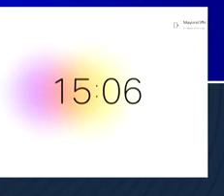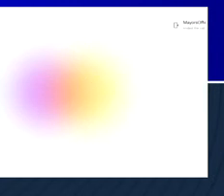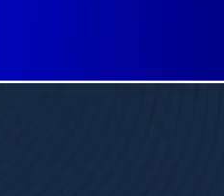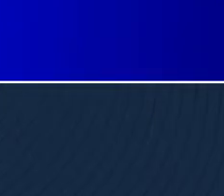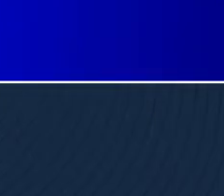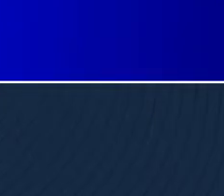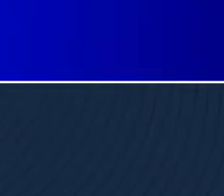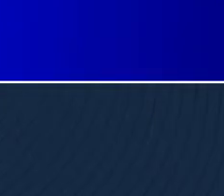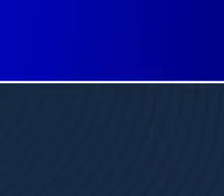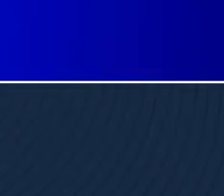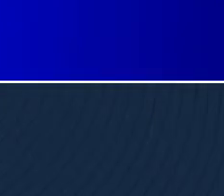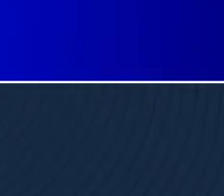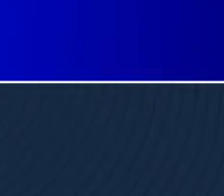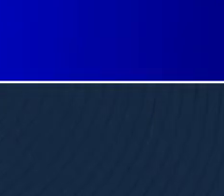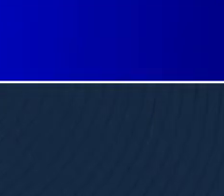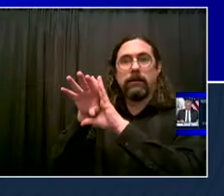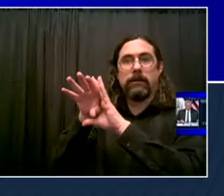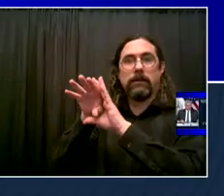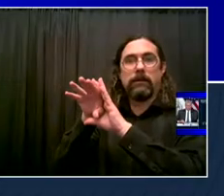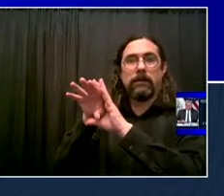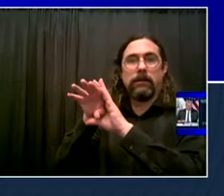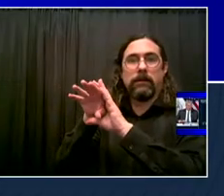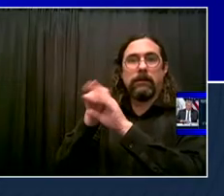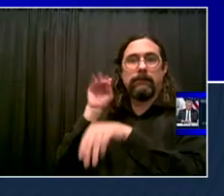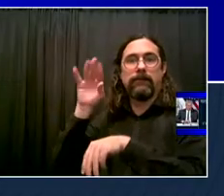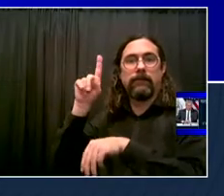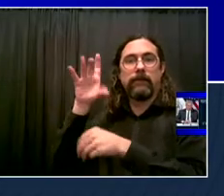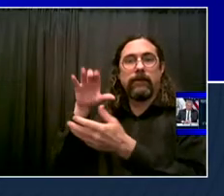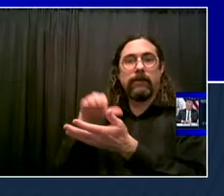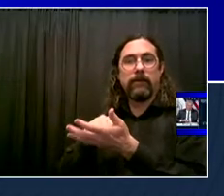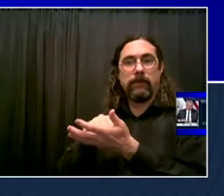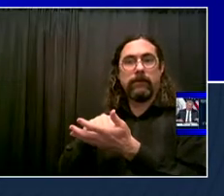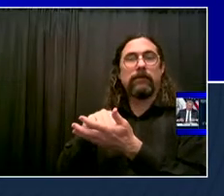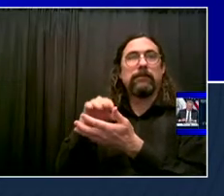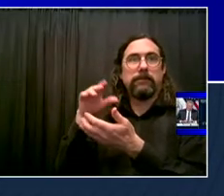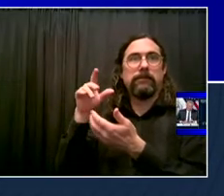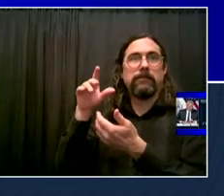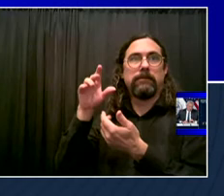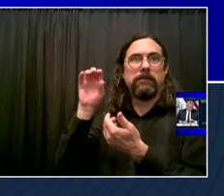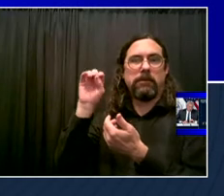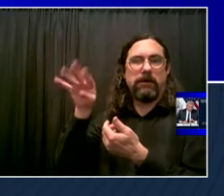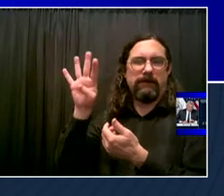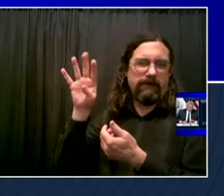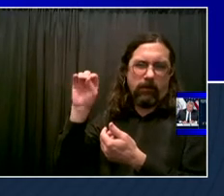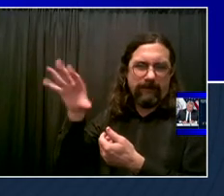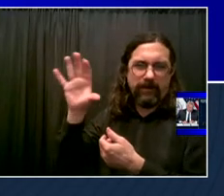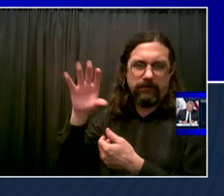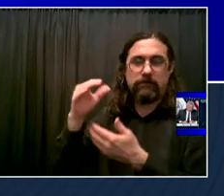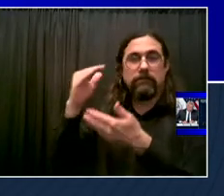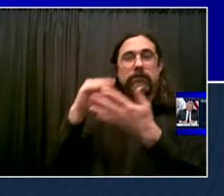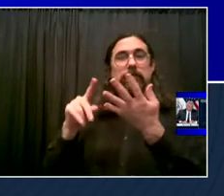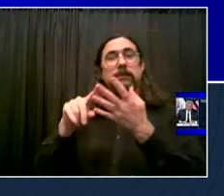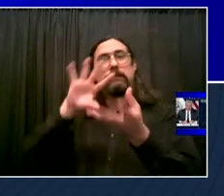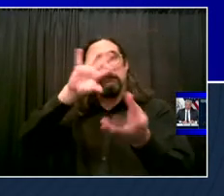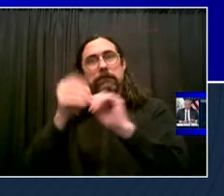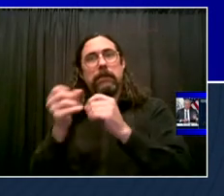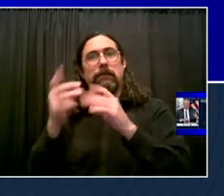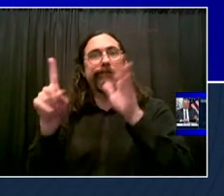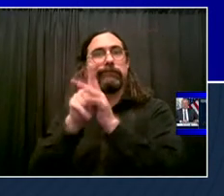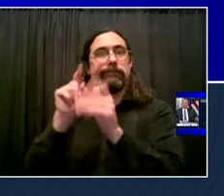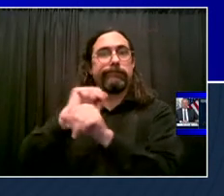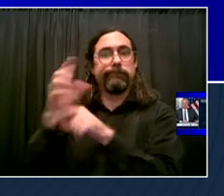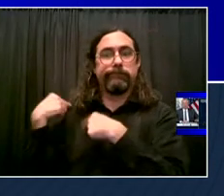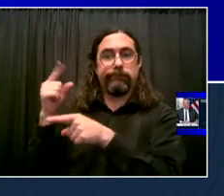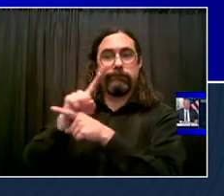204 cases. Another example, just constant progress. And number three, percentage of people testing citywide positive for COVID-19